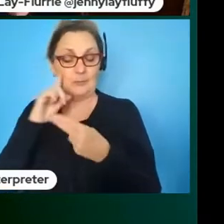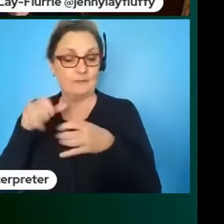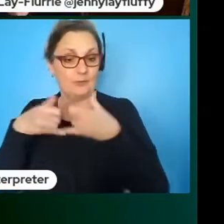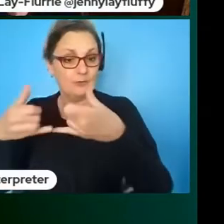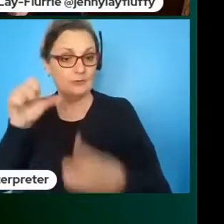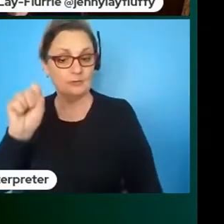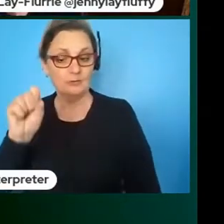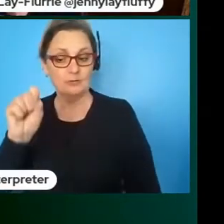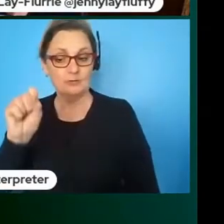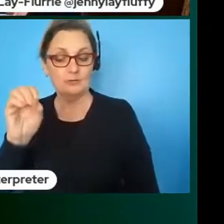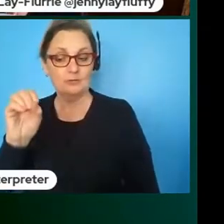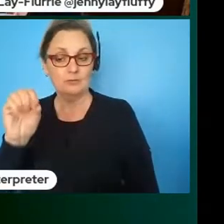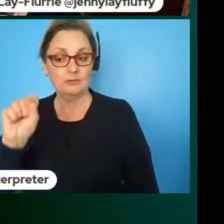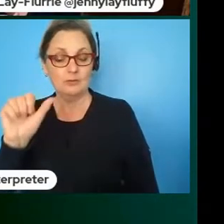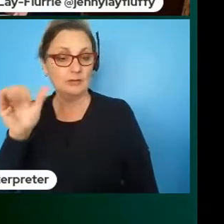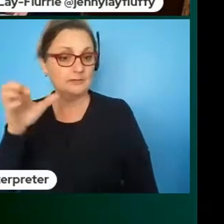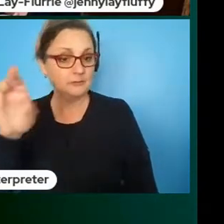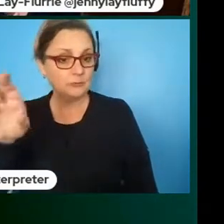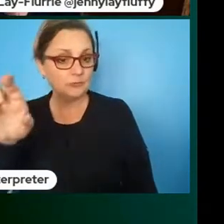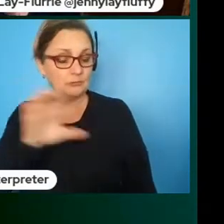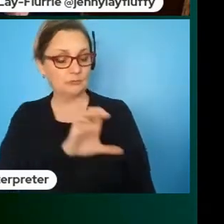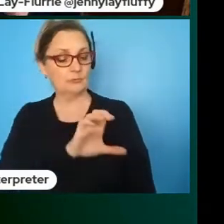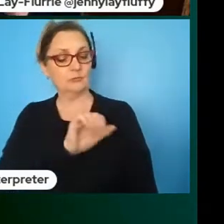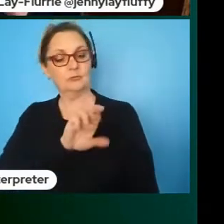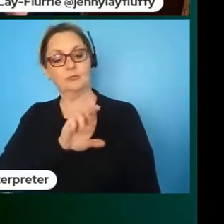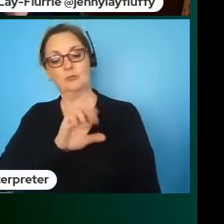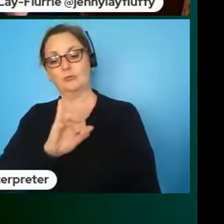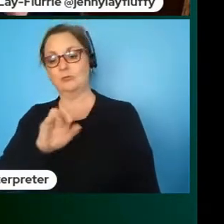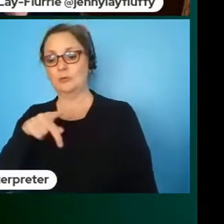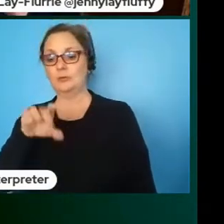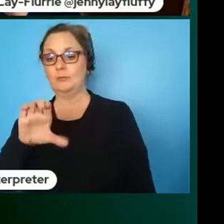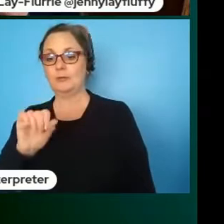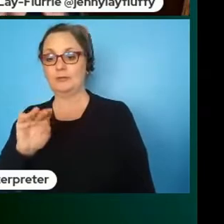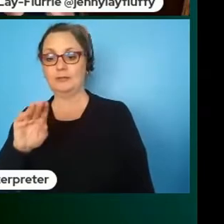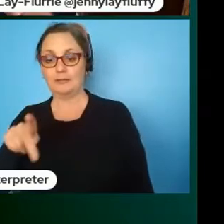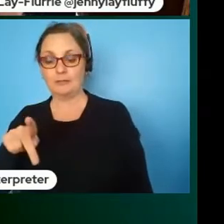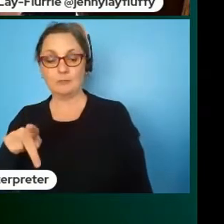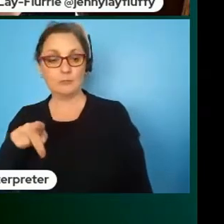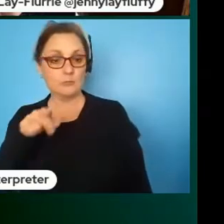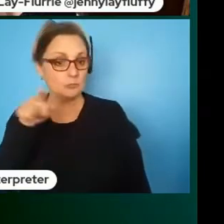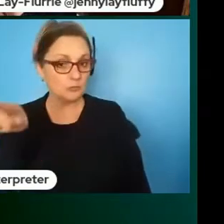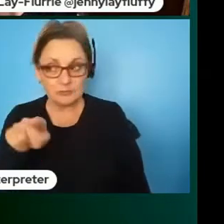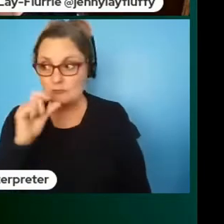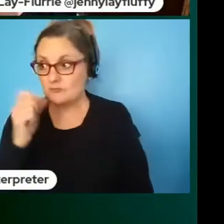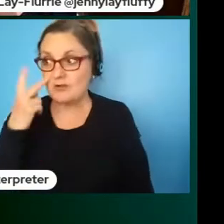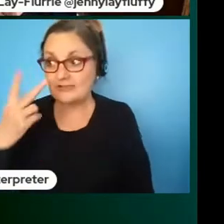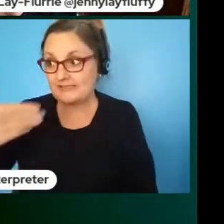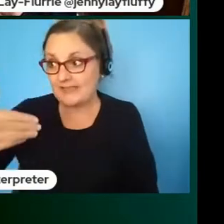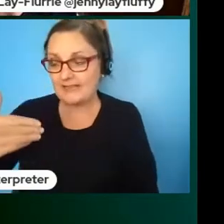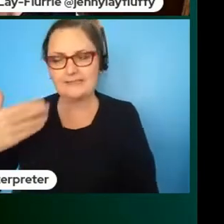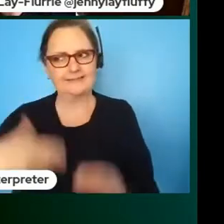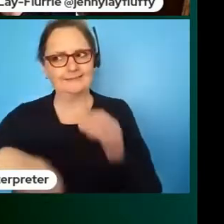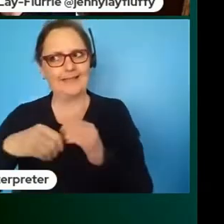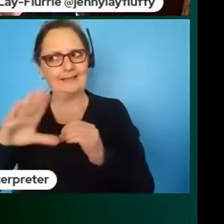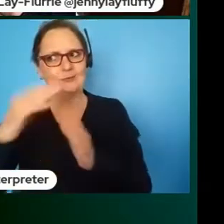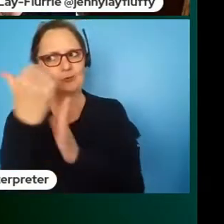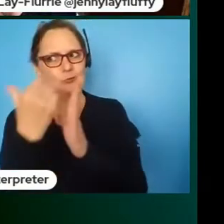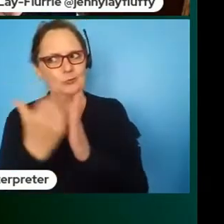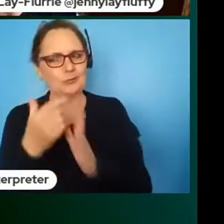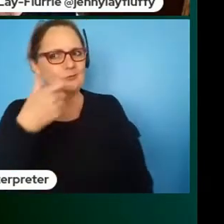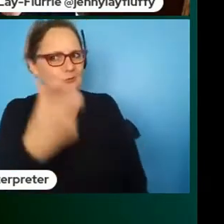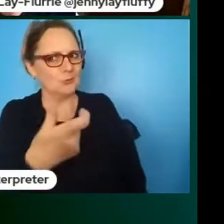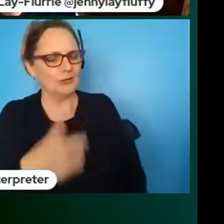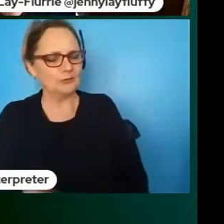haven't watched put it in your netflix queue right now on the other hand we also saw the impact of the pandemic